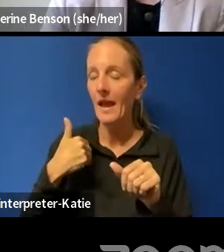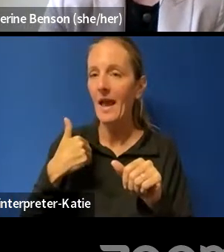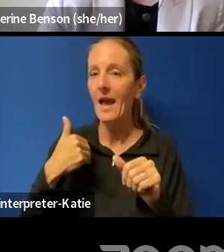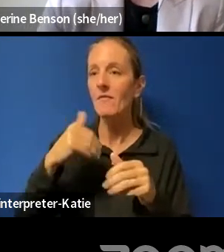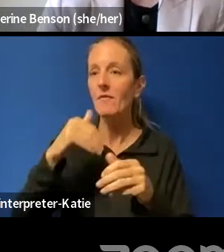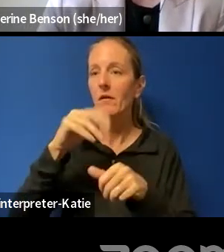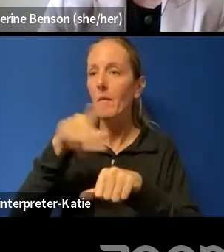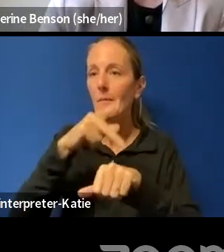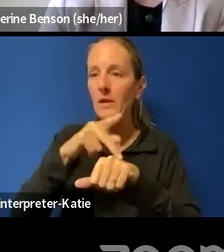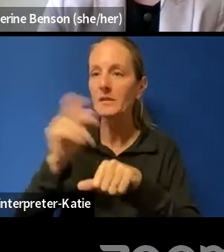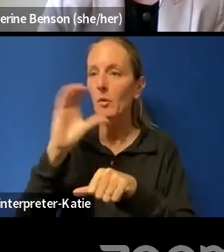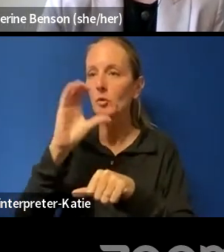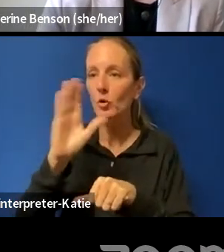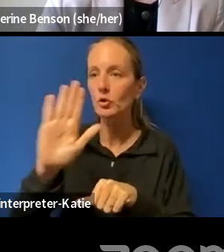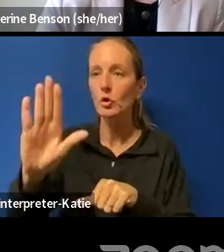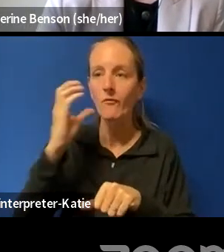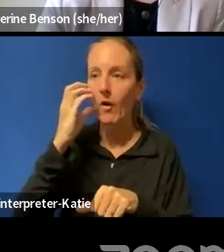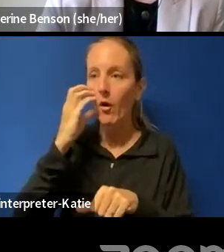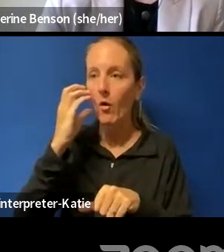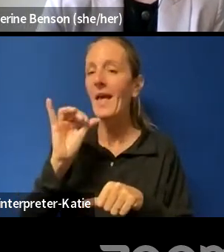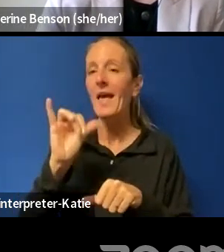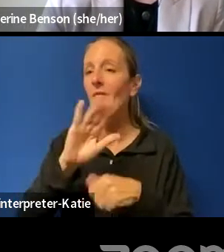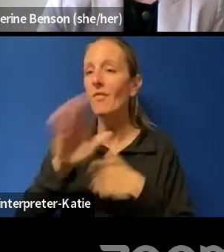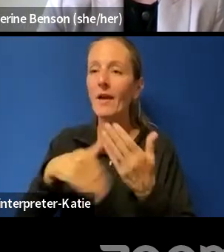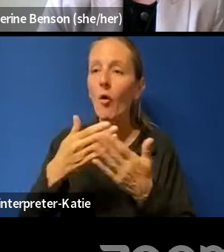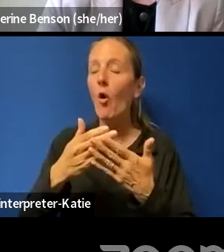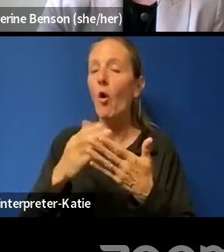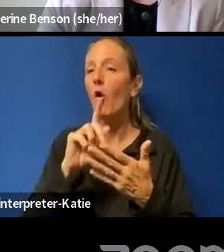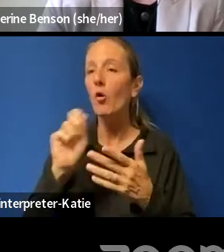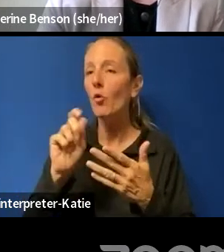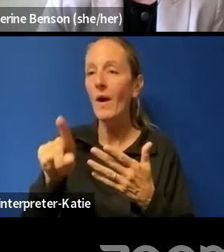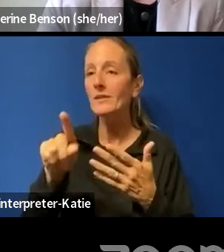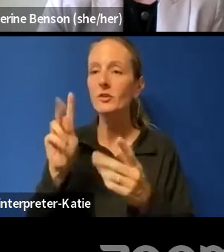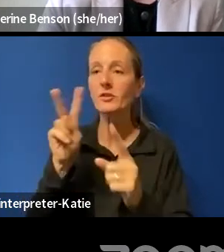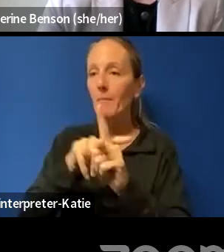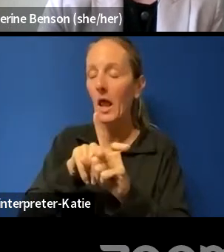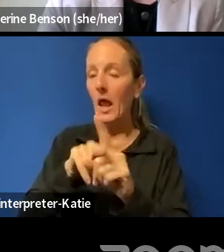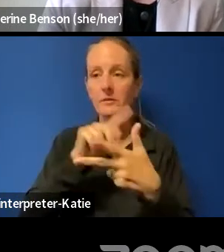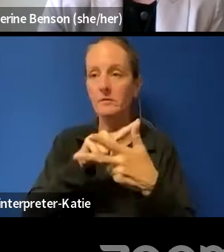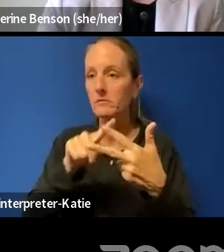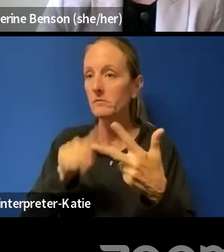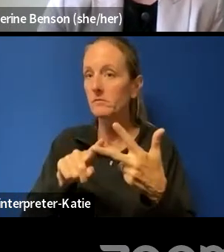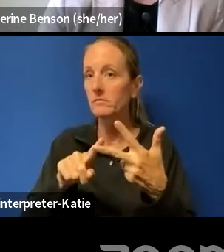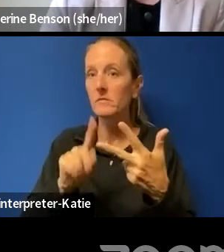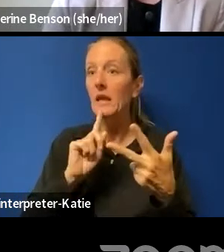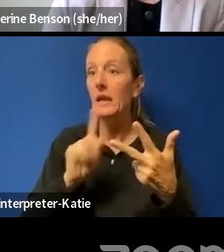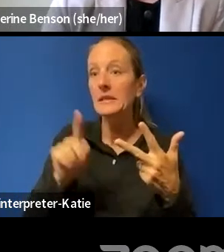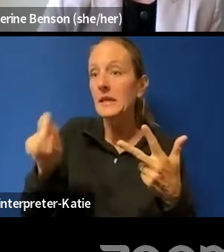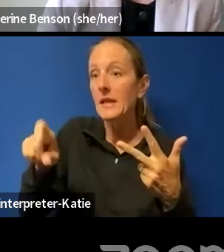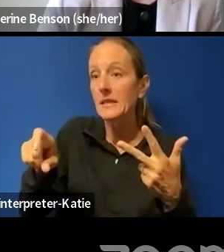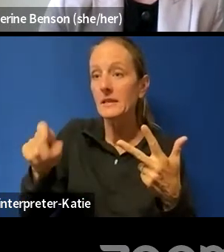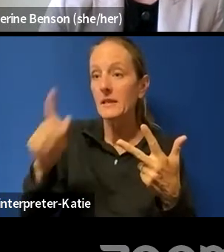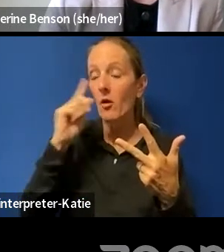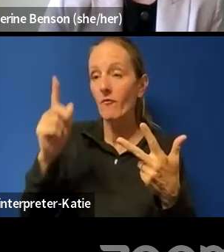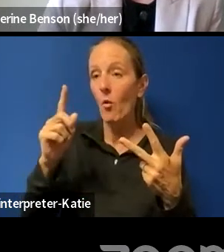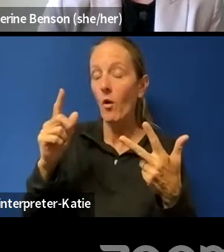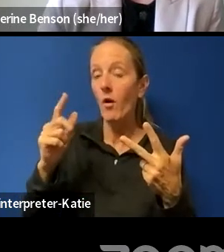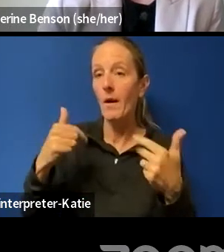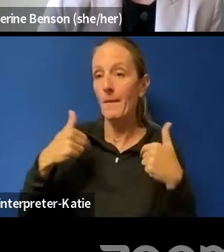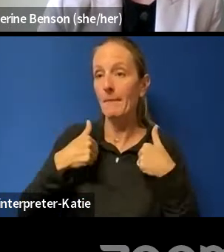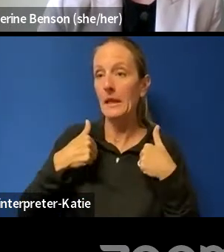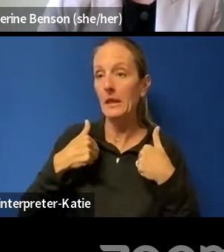your phone. And those are all questions that are applicable in each one of those examples is, is it necessary for you to submit your personal information